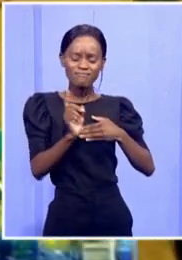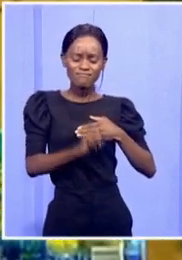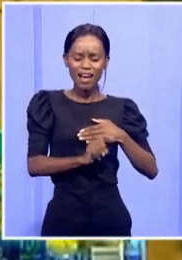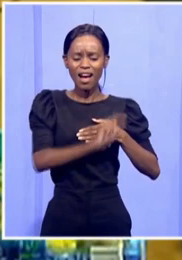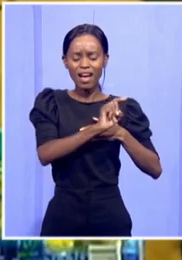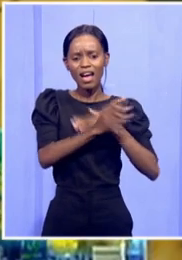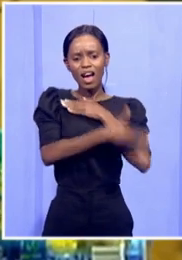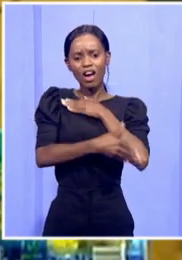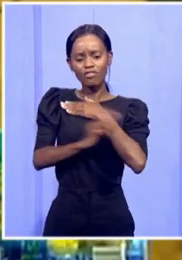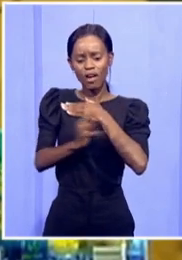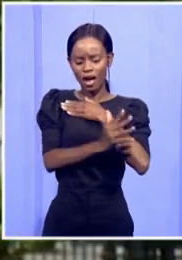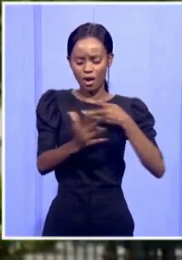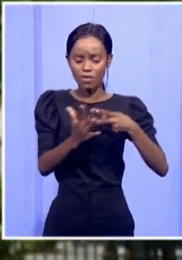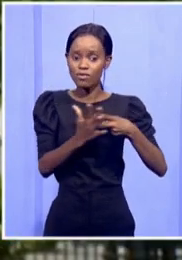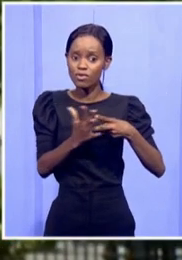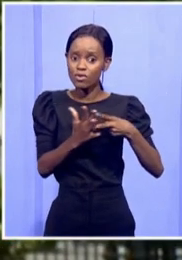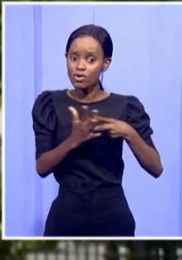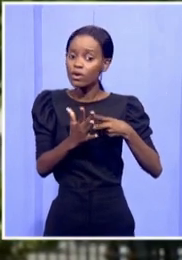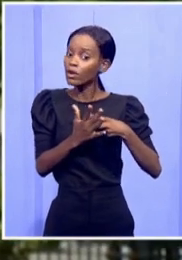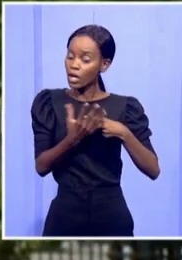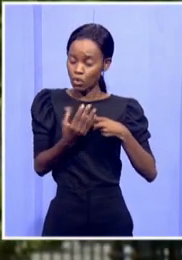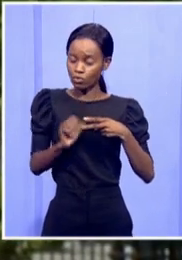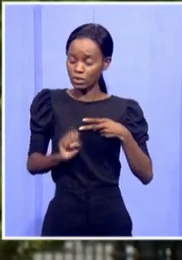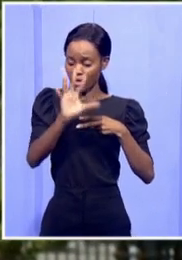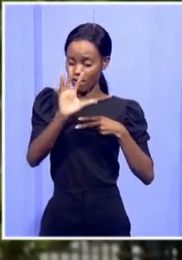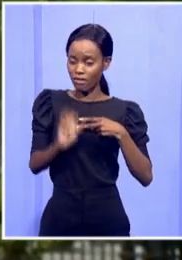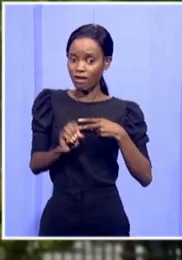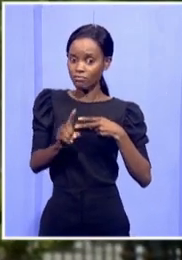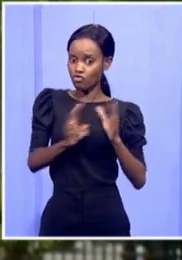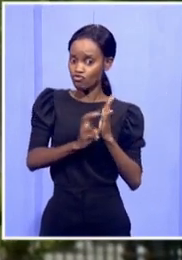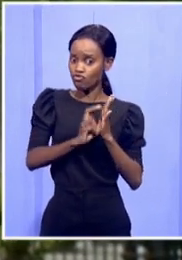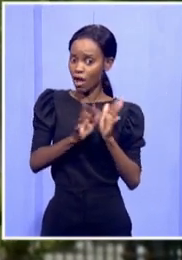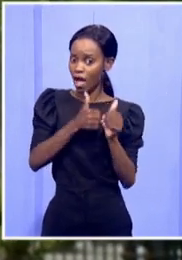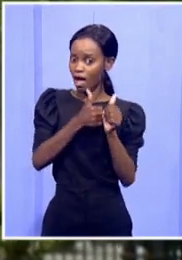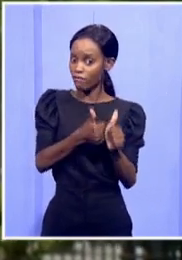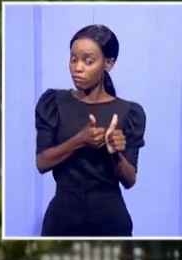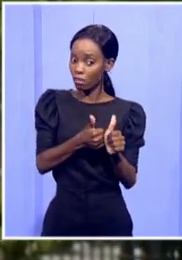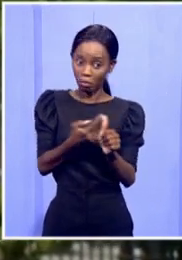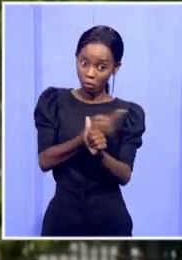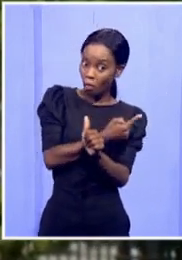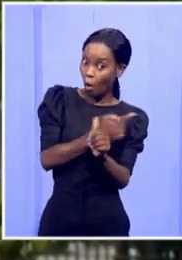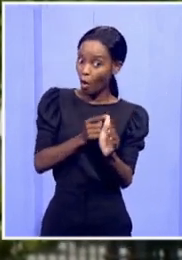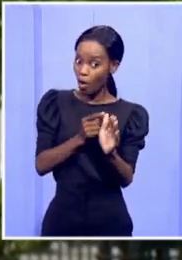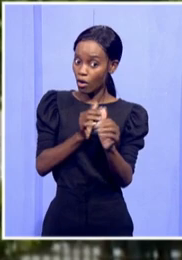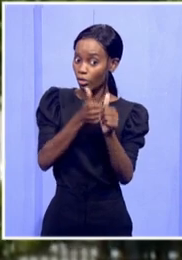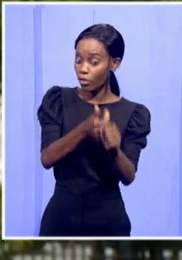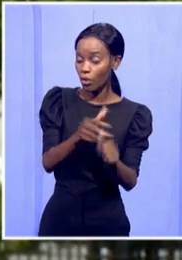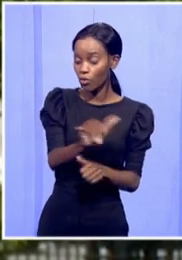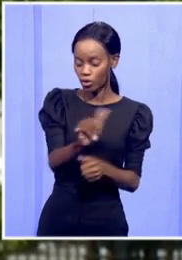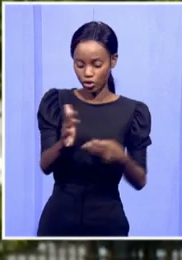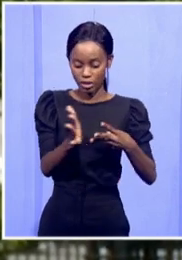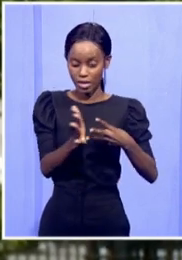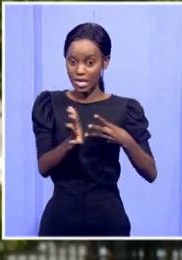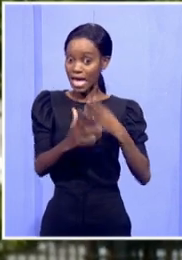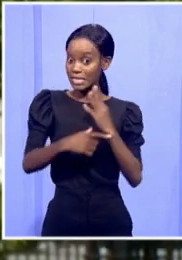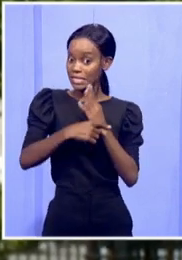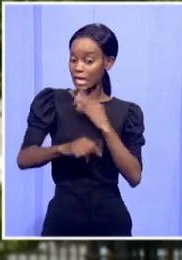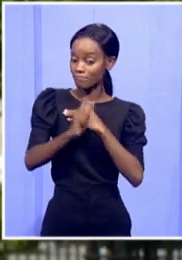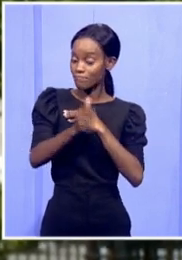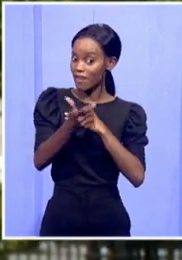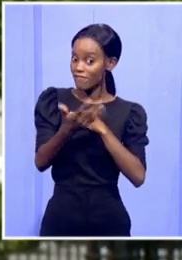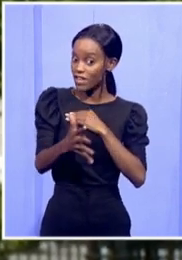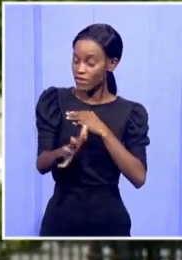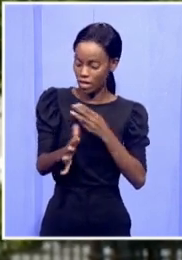Were certain regulations complied with? Was tax paid on that amount? Why was it